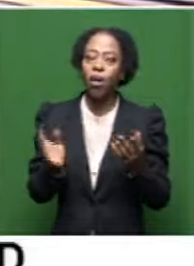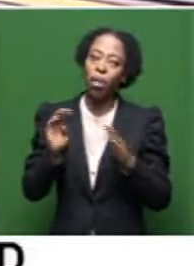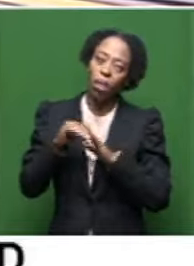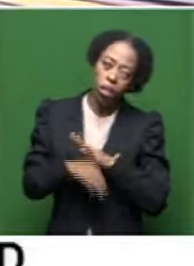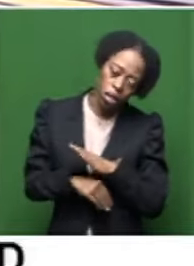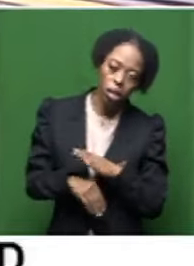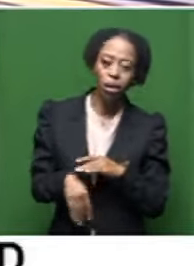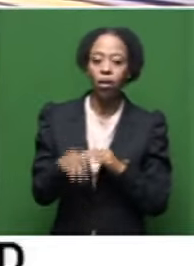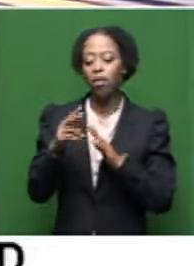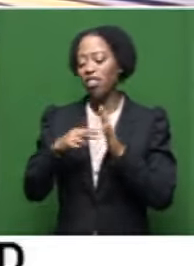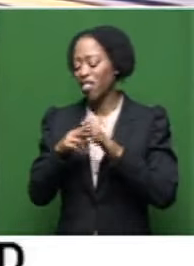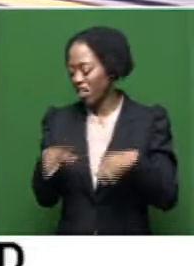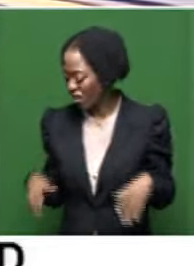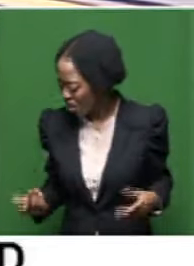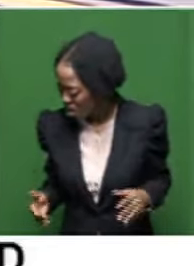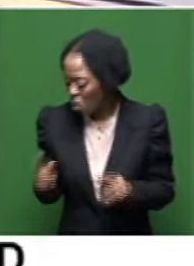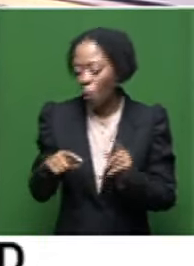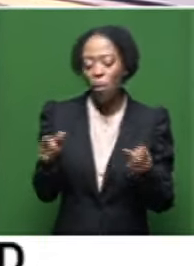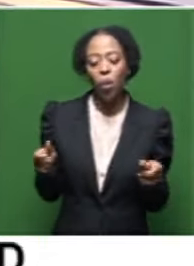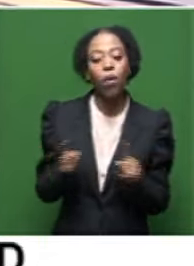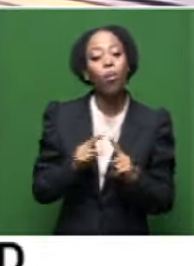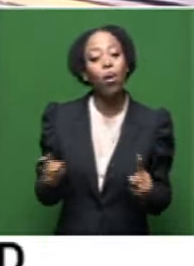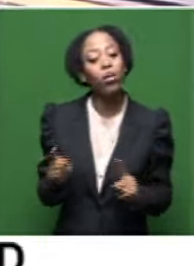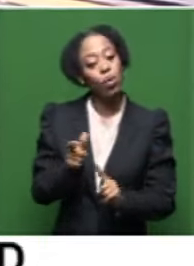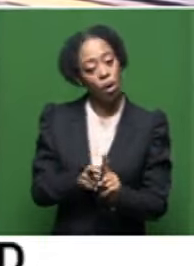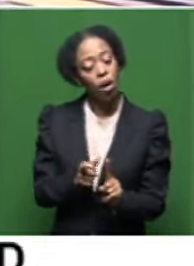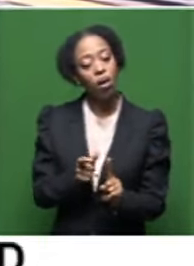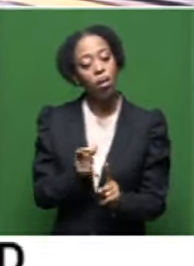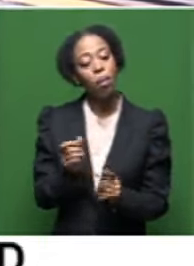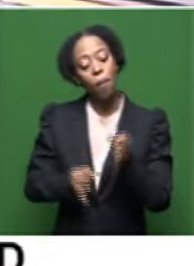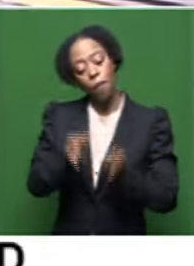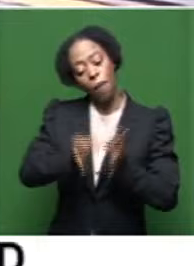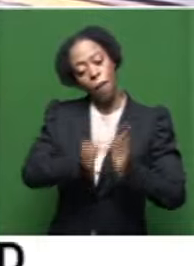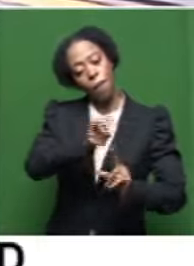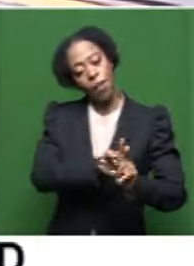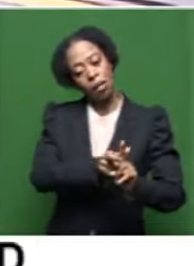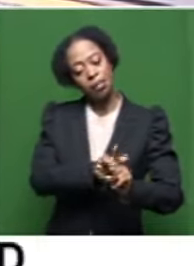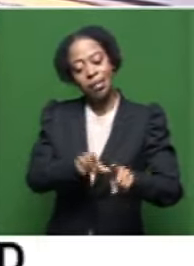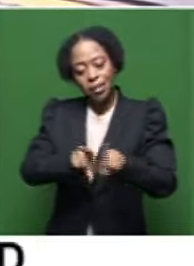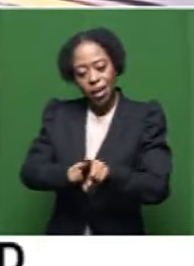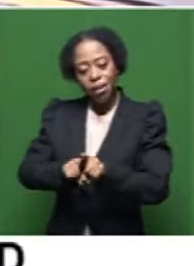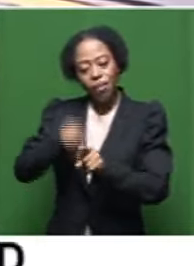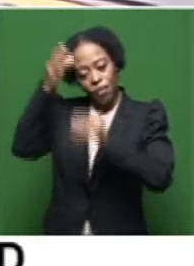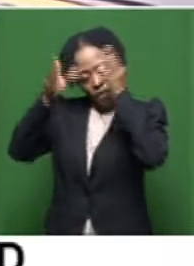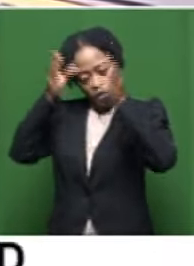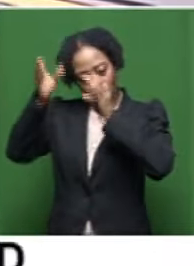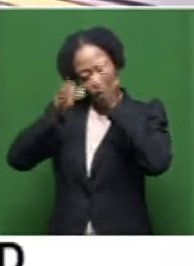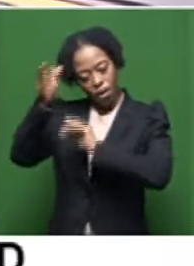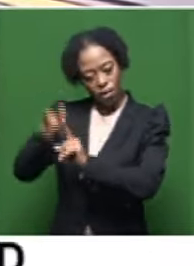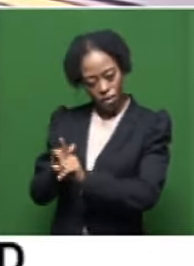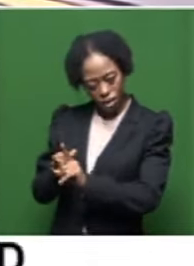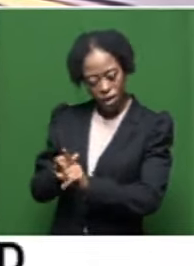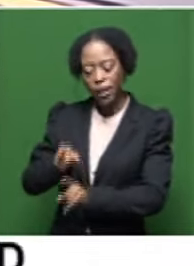art form. People don't read. You have an, a political giant who was also a creative giant